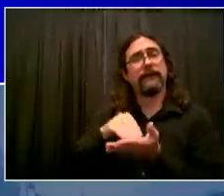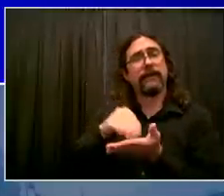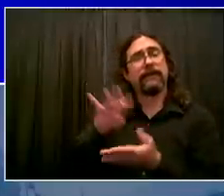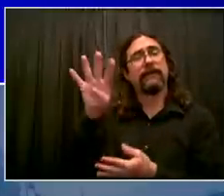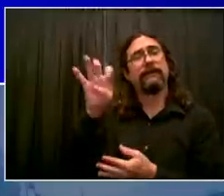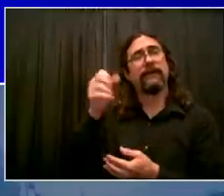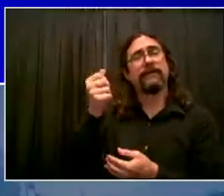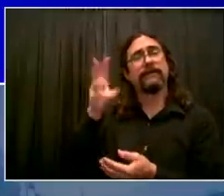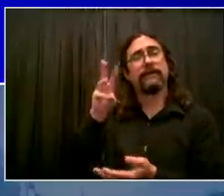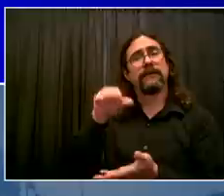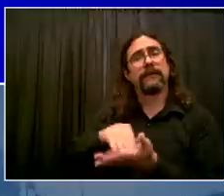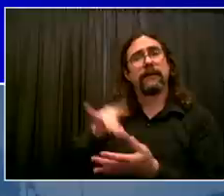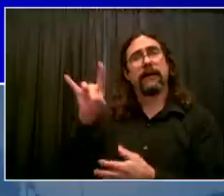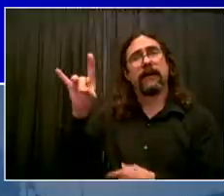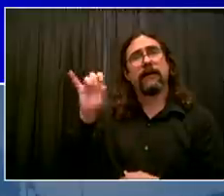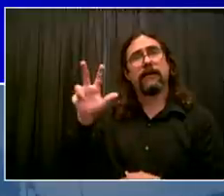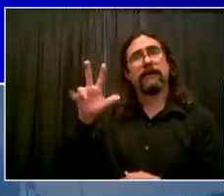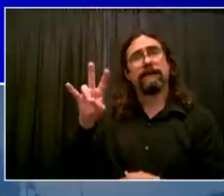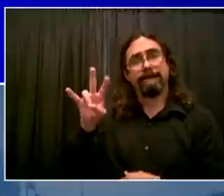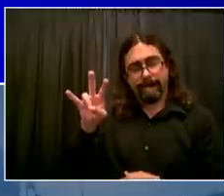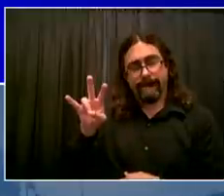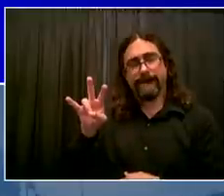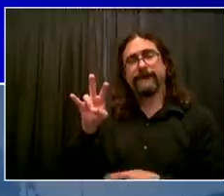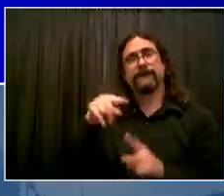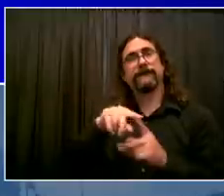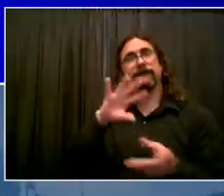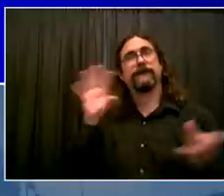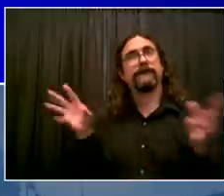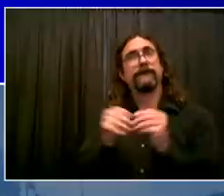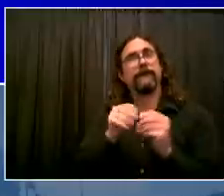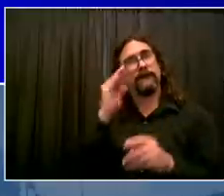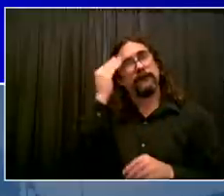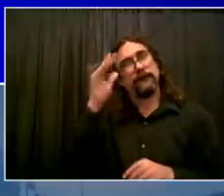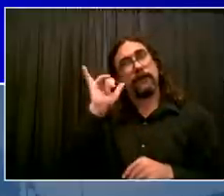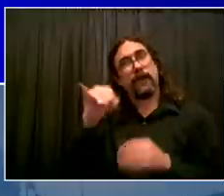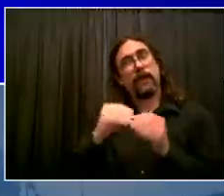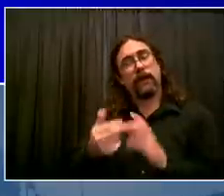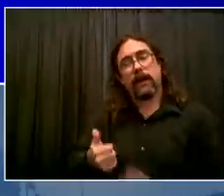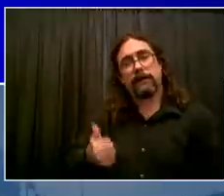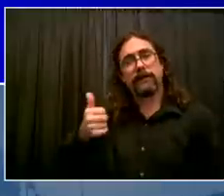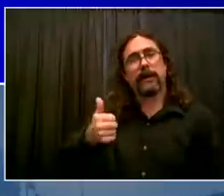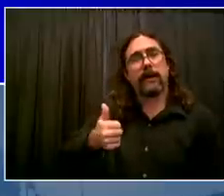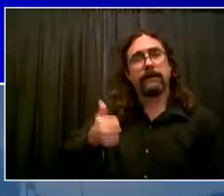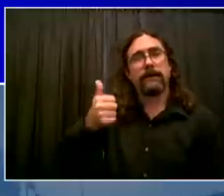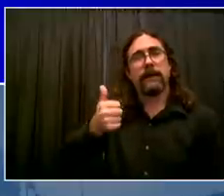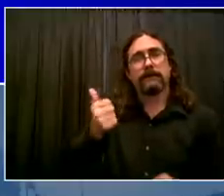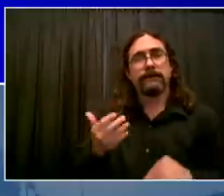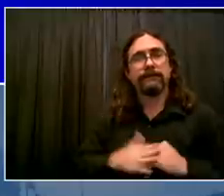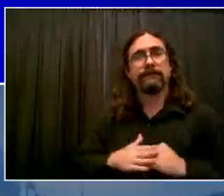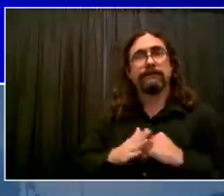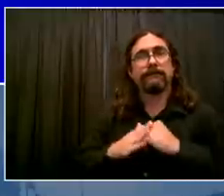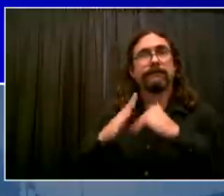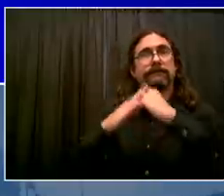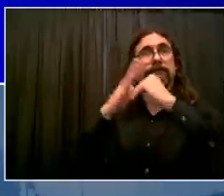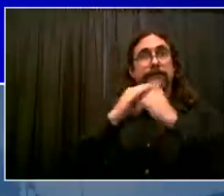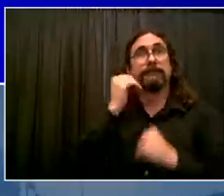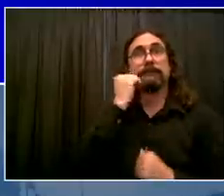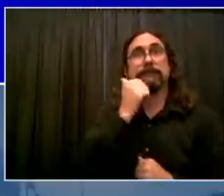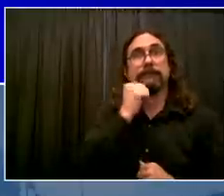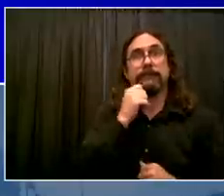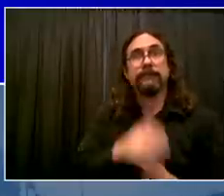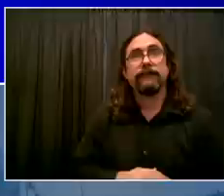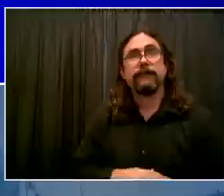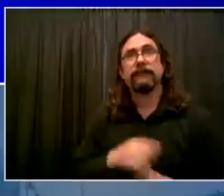watching the figures every day. They remain strong. We're going to see another uptick this week because of mandates coming into play.